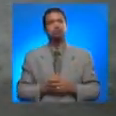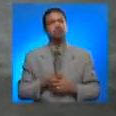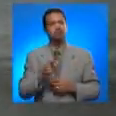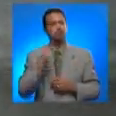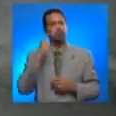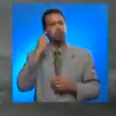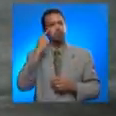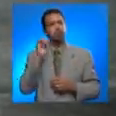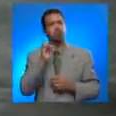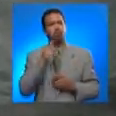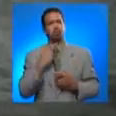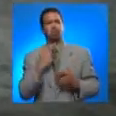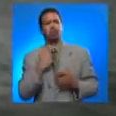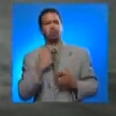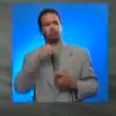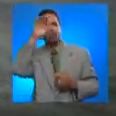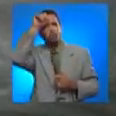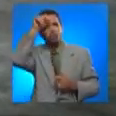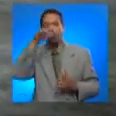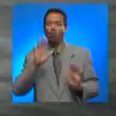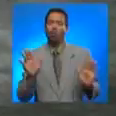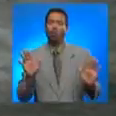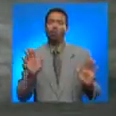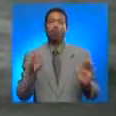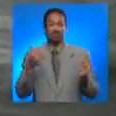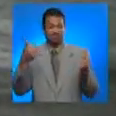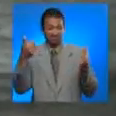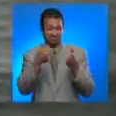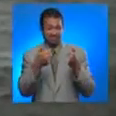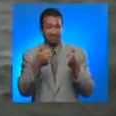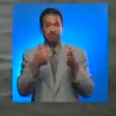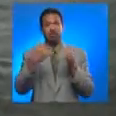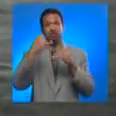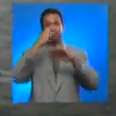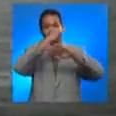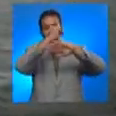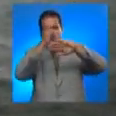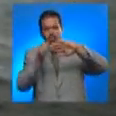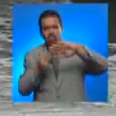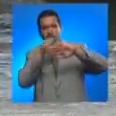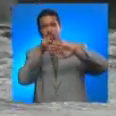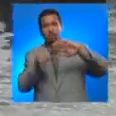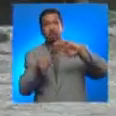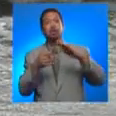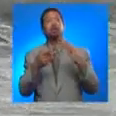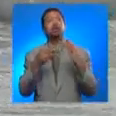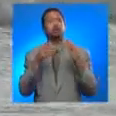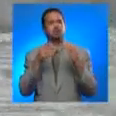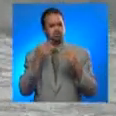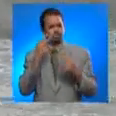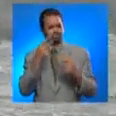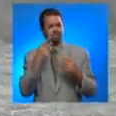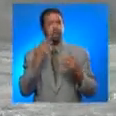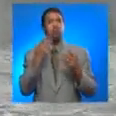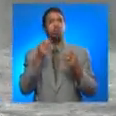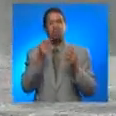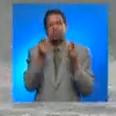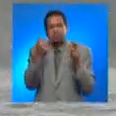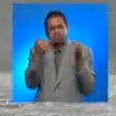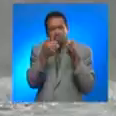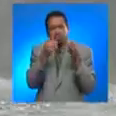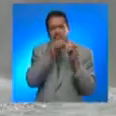Don't be deceived by small tsunami waves. They can be small in one area along the coast and be extremely large nearby.